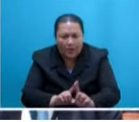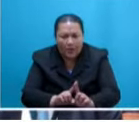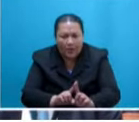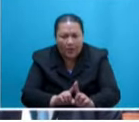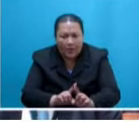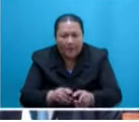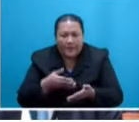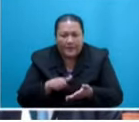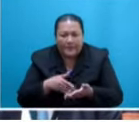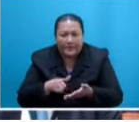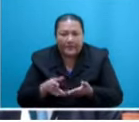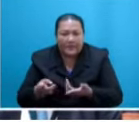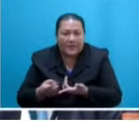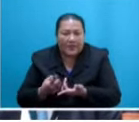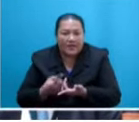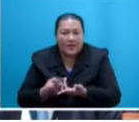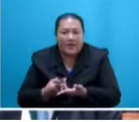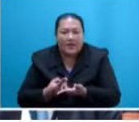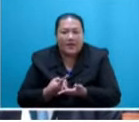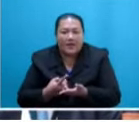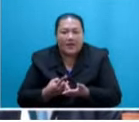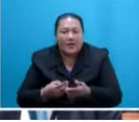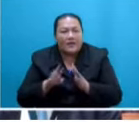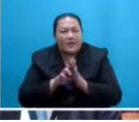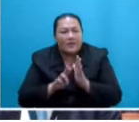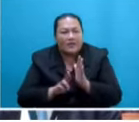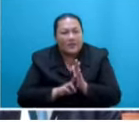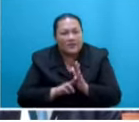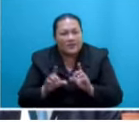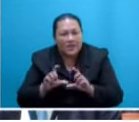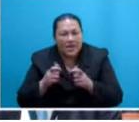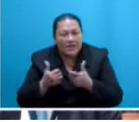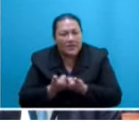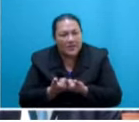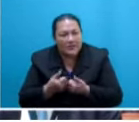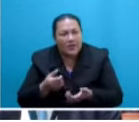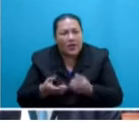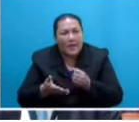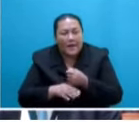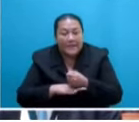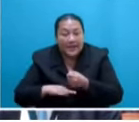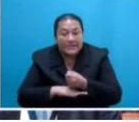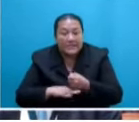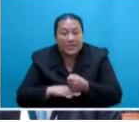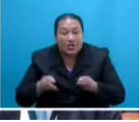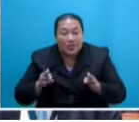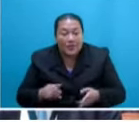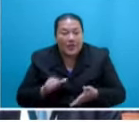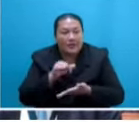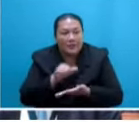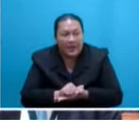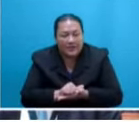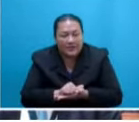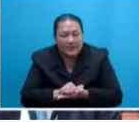United Nations' conventions and treaties pertaining to basic human rights. The lack of mention and again absence of the courage and the